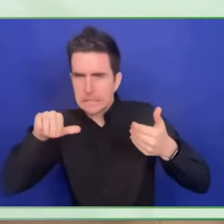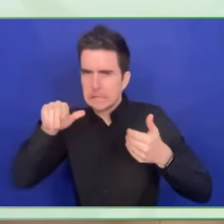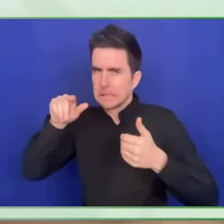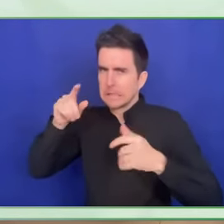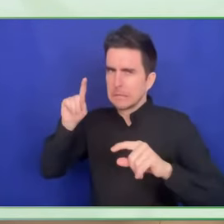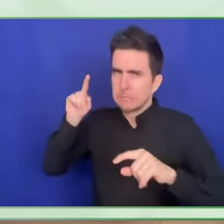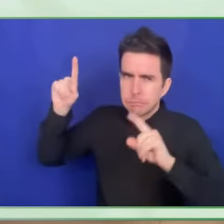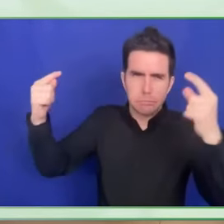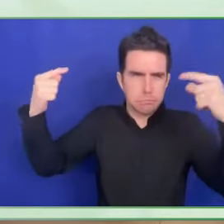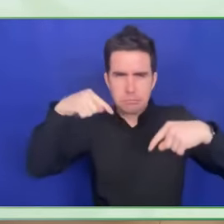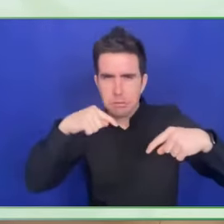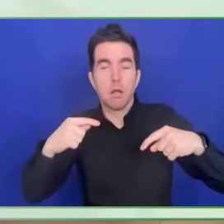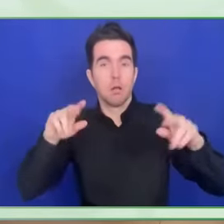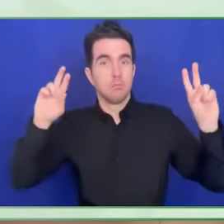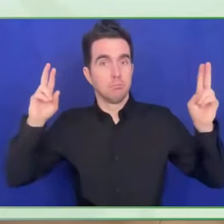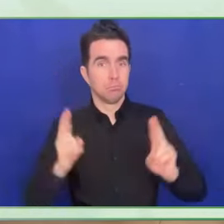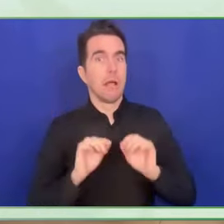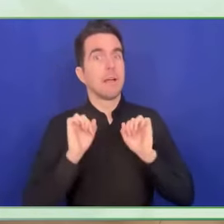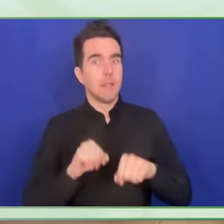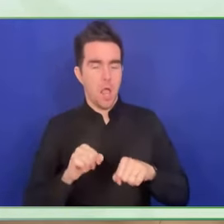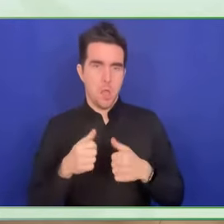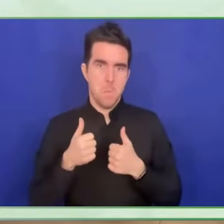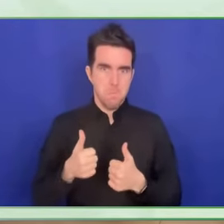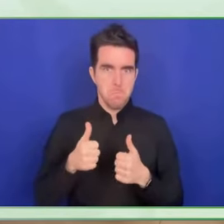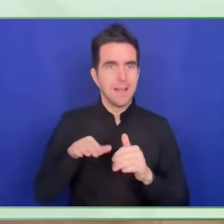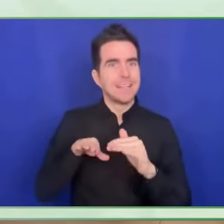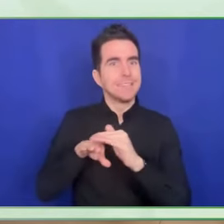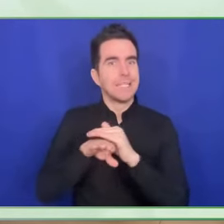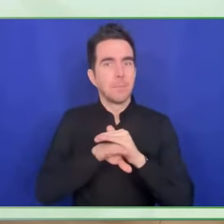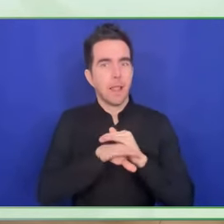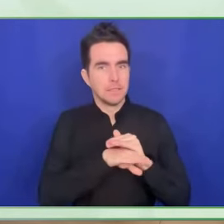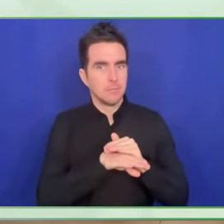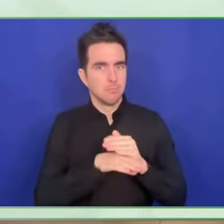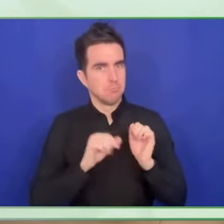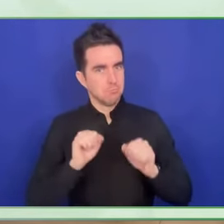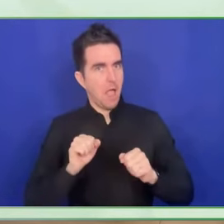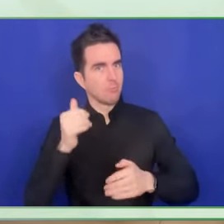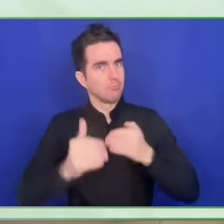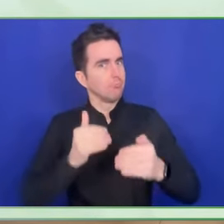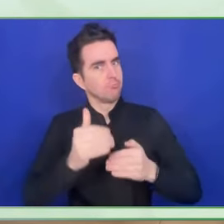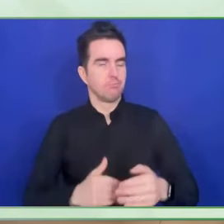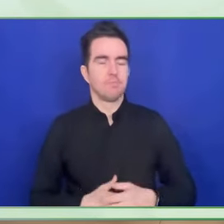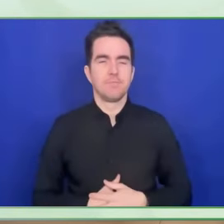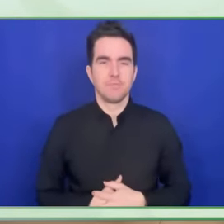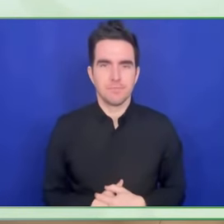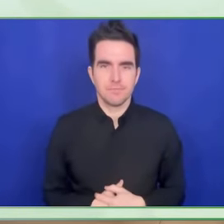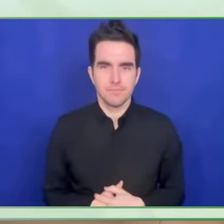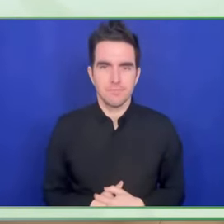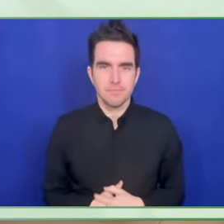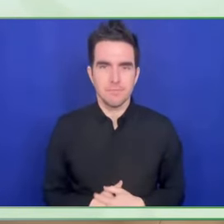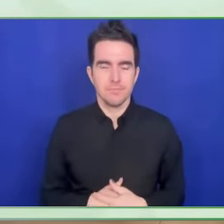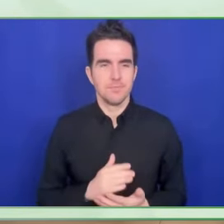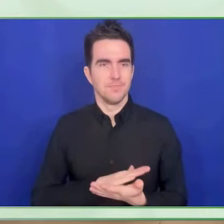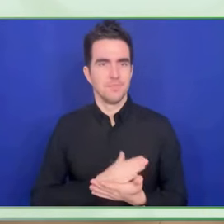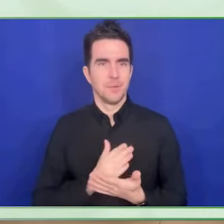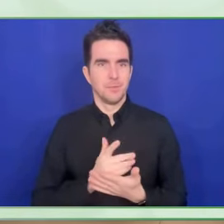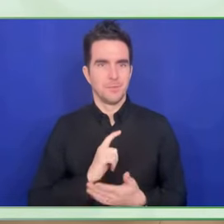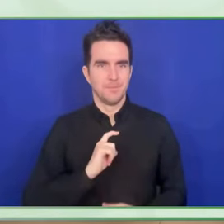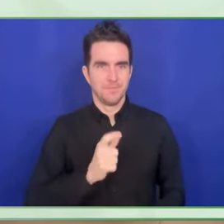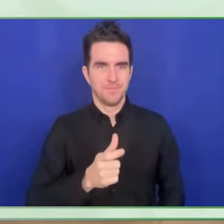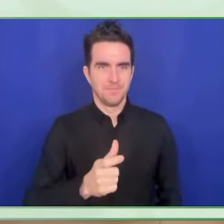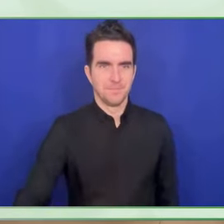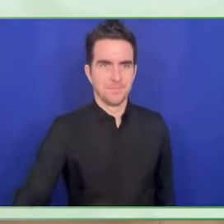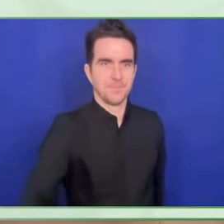to the timetable. Thank you very much. I think after this second session, a few more conclusions can be driven,